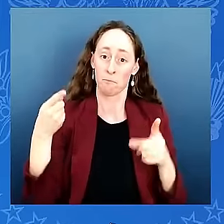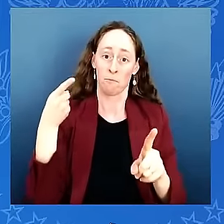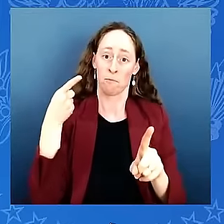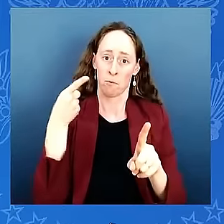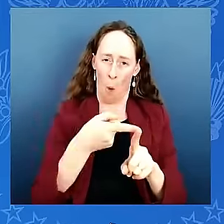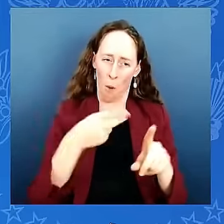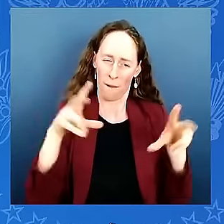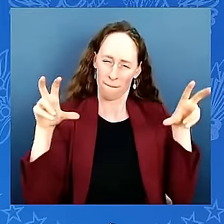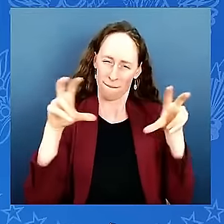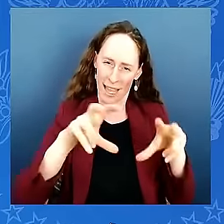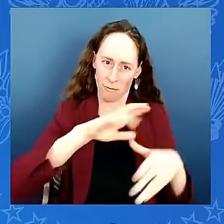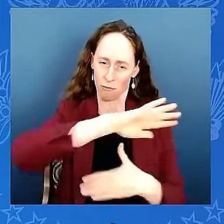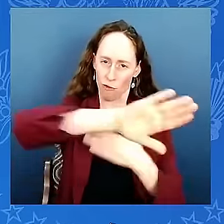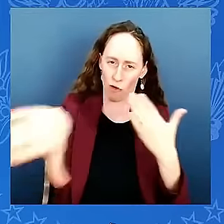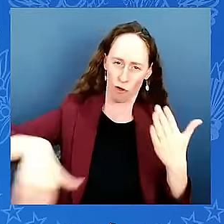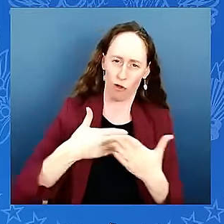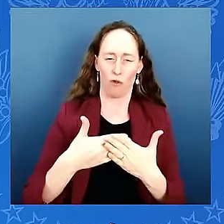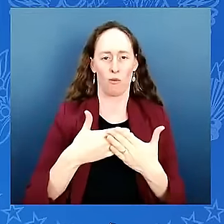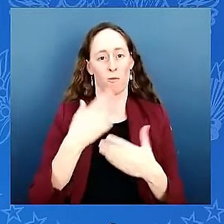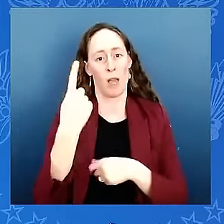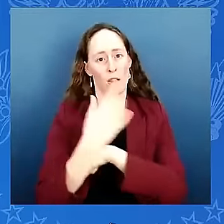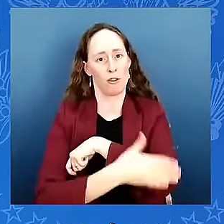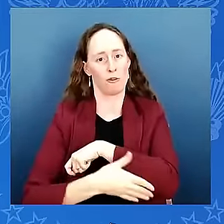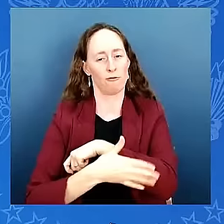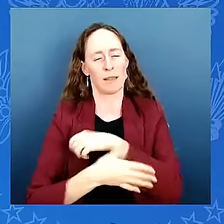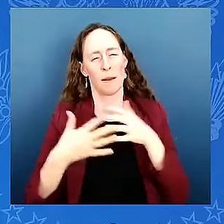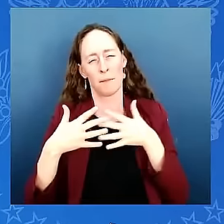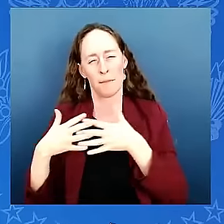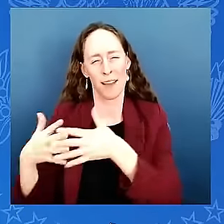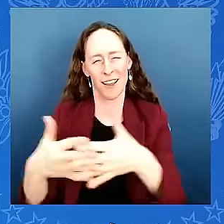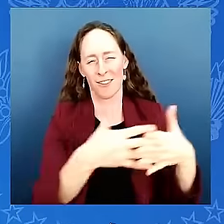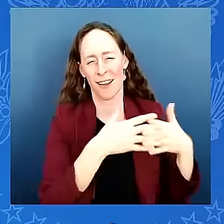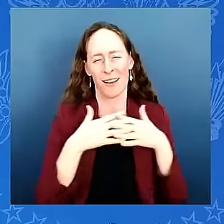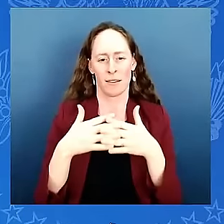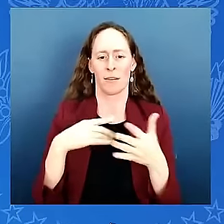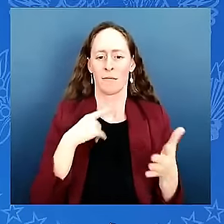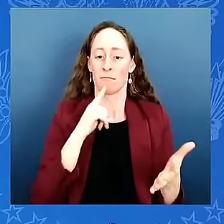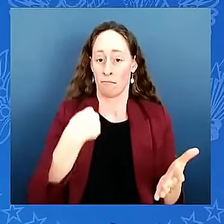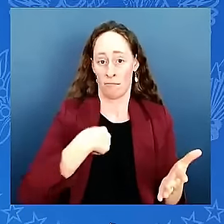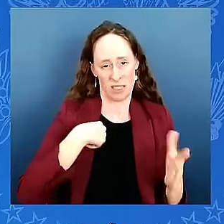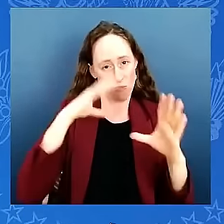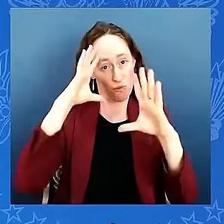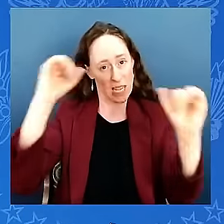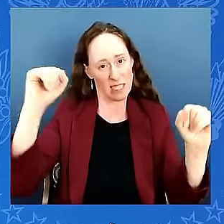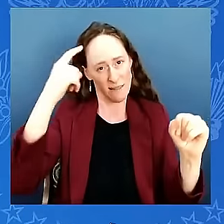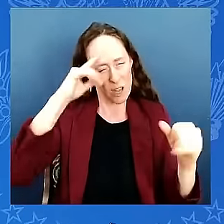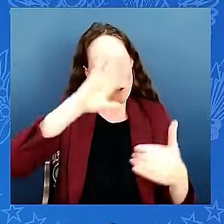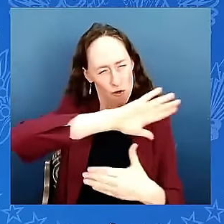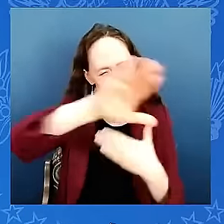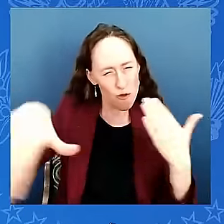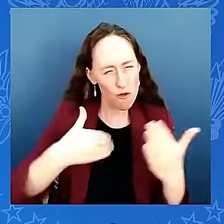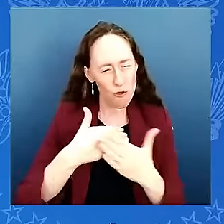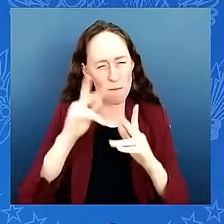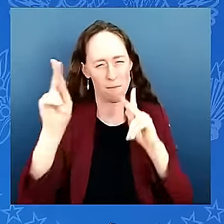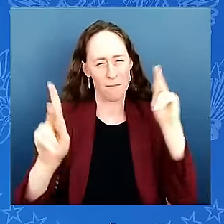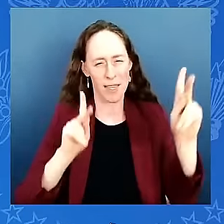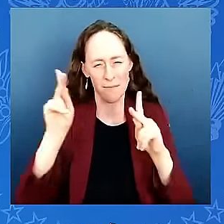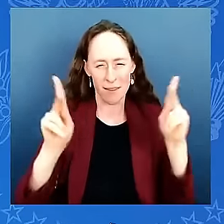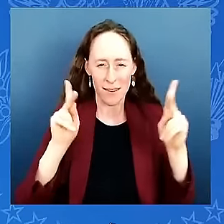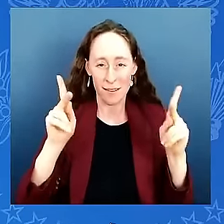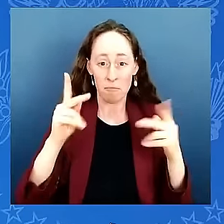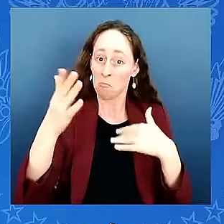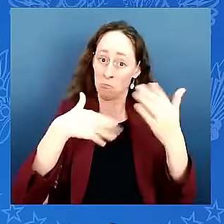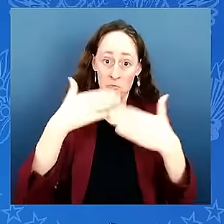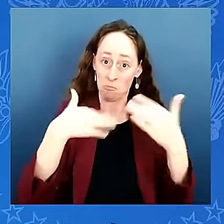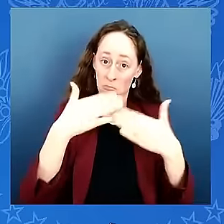for all americans whether you voted for me or not whether you're in a red state or a blue state and that's what being highlighted we're doing that today to